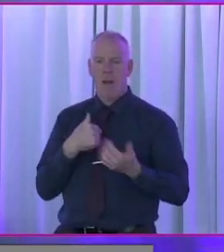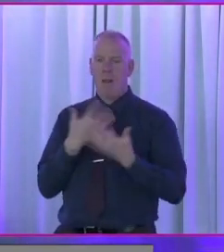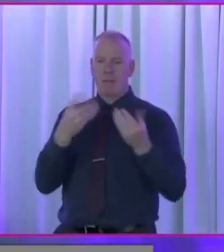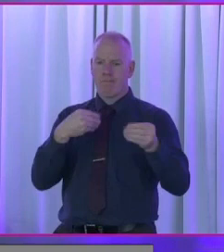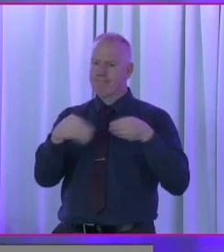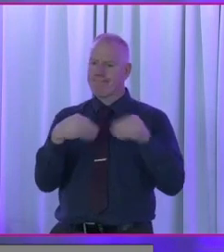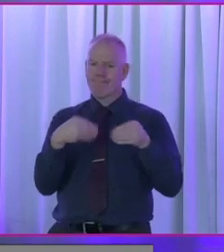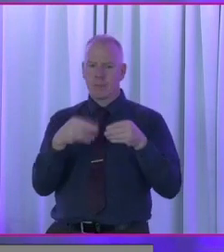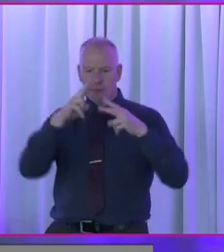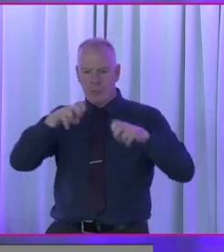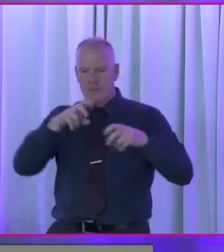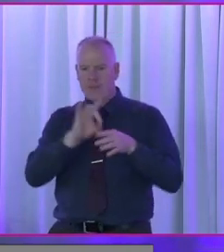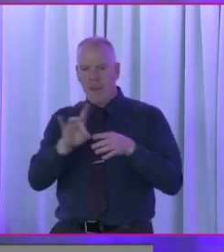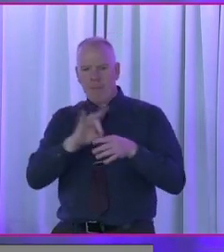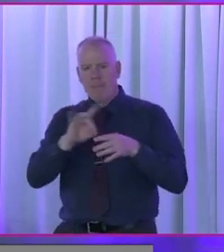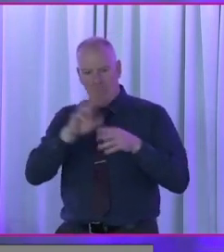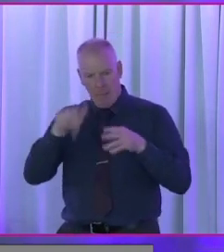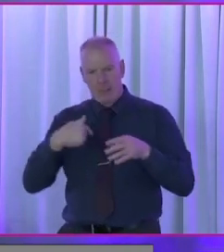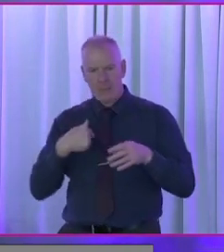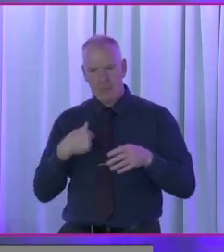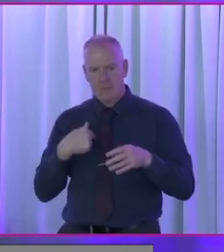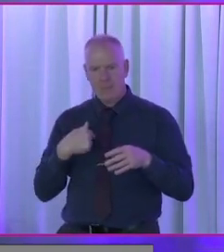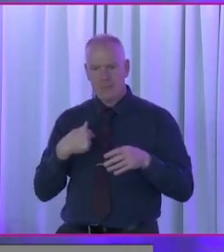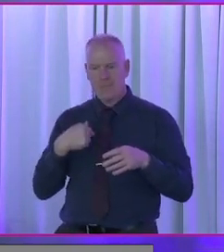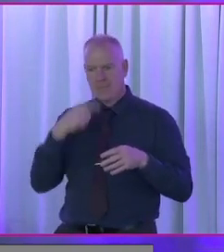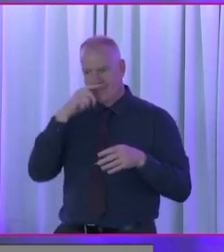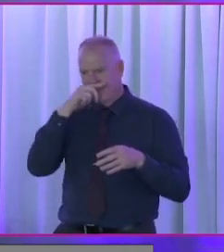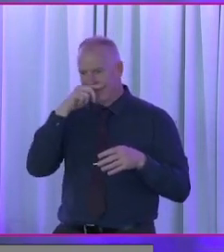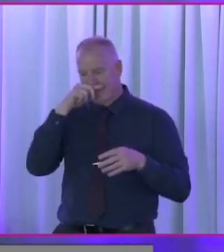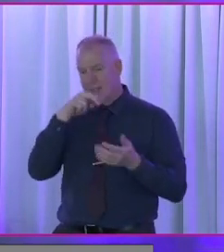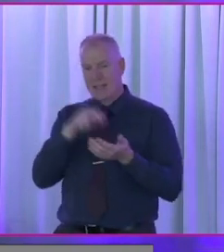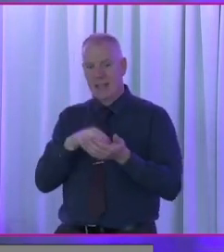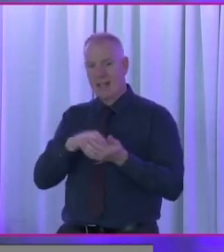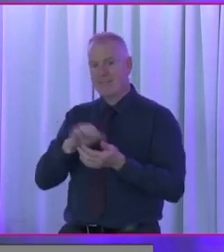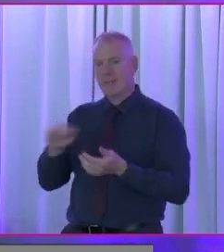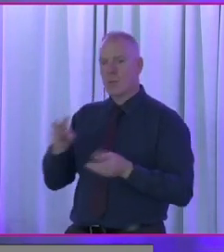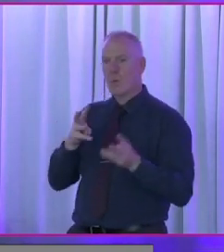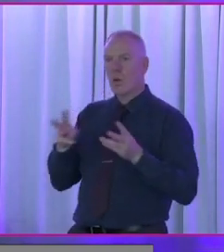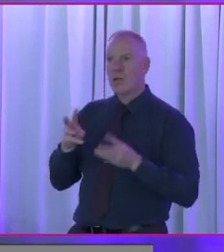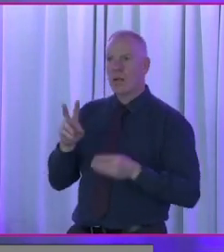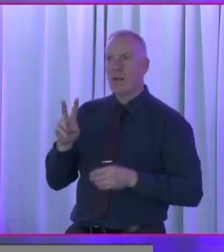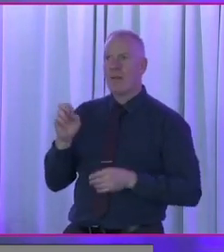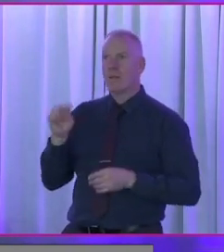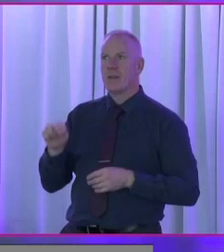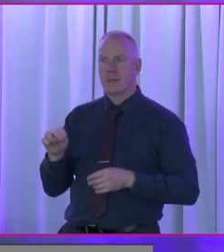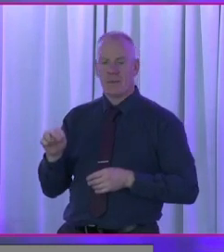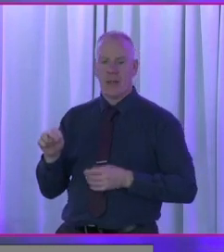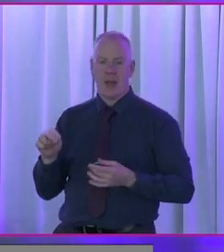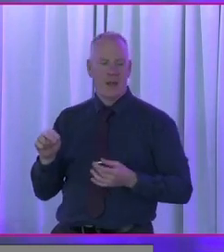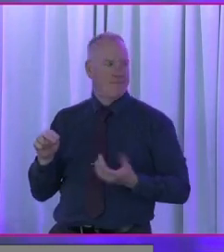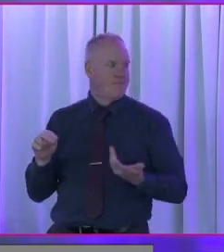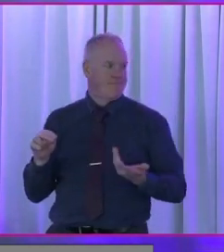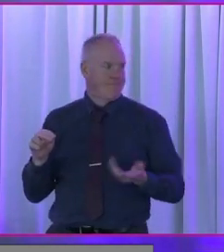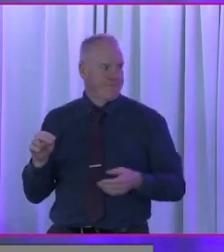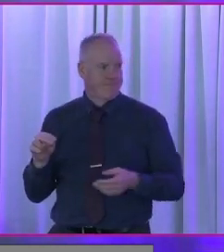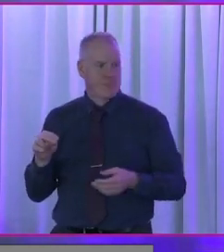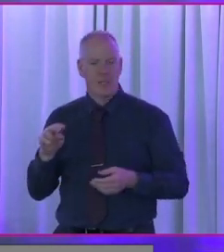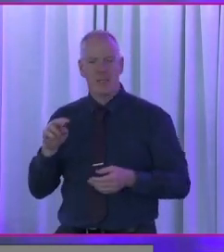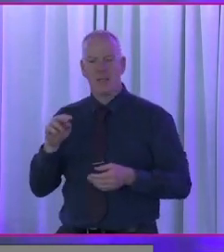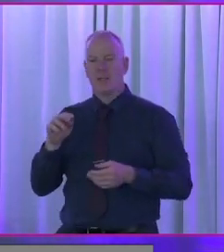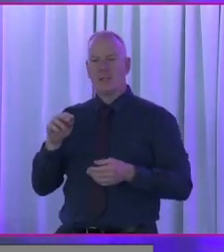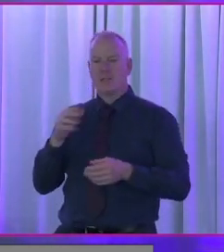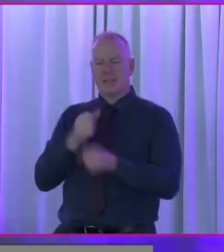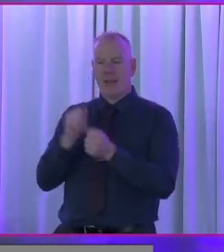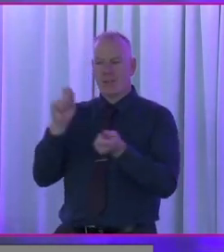to do research as well. Delighted to see Vivian's work, the output of Vivian's work here as well, because things will never